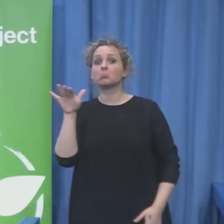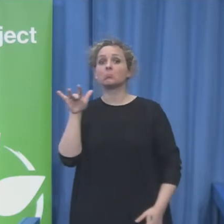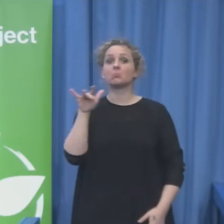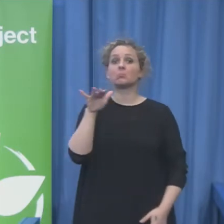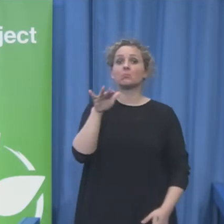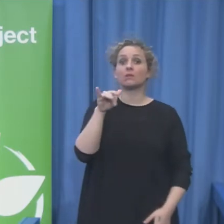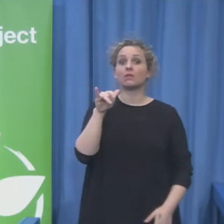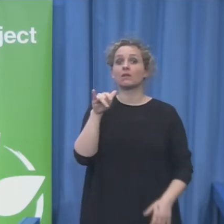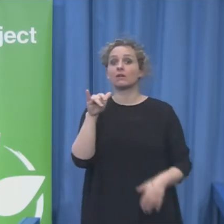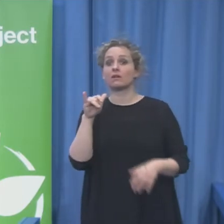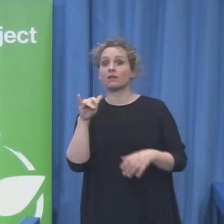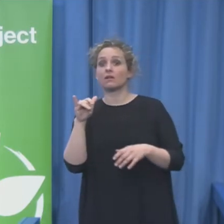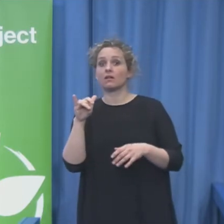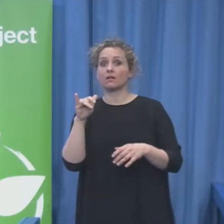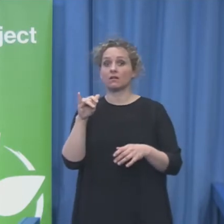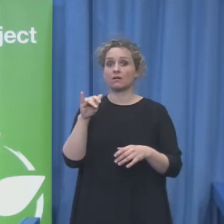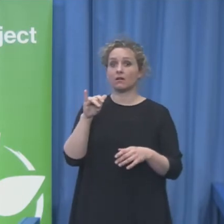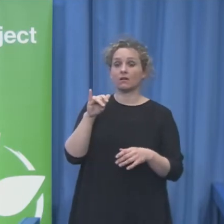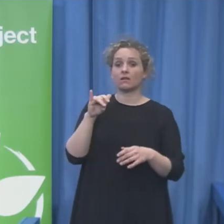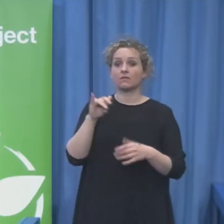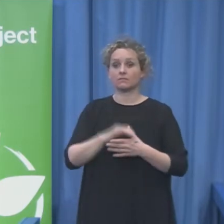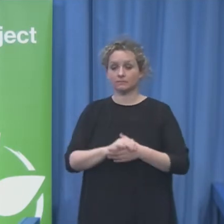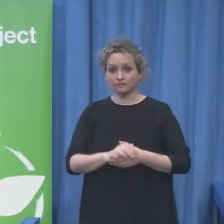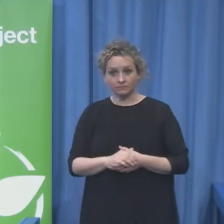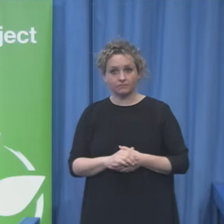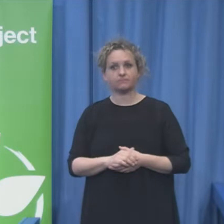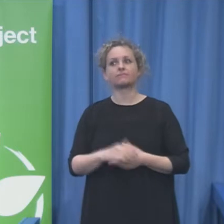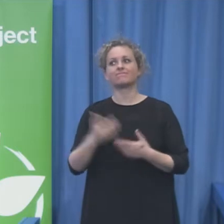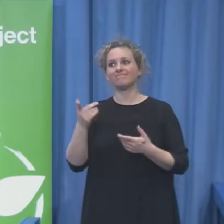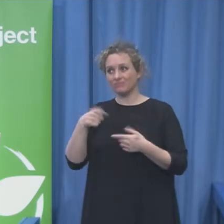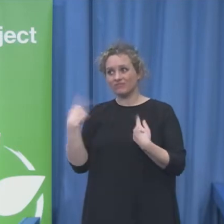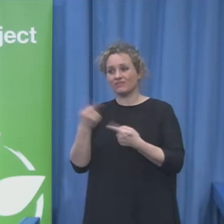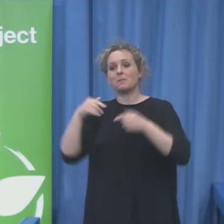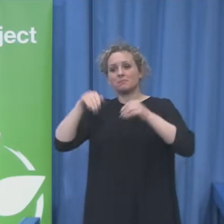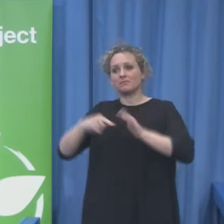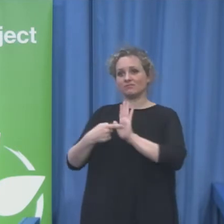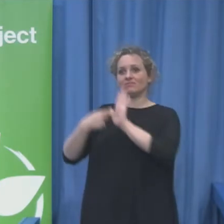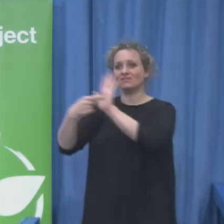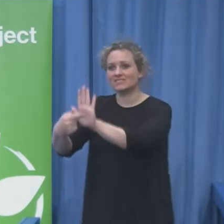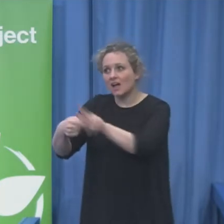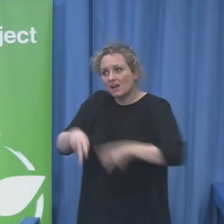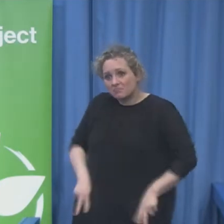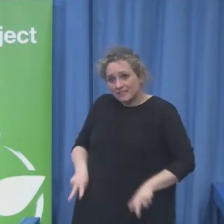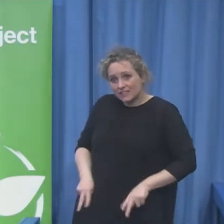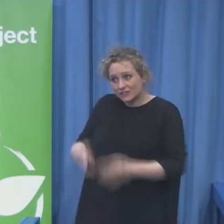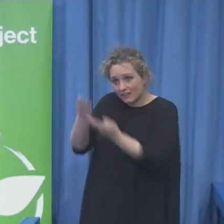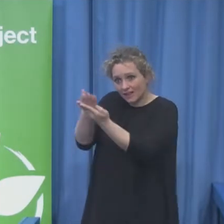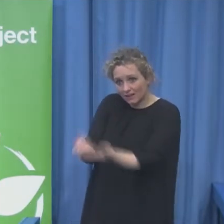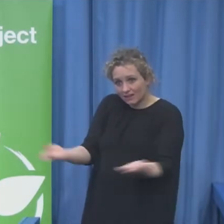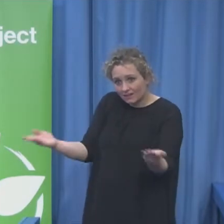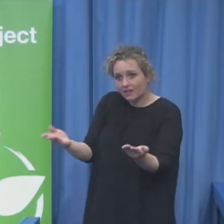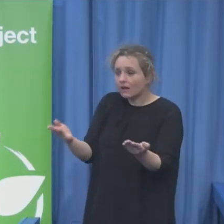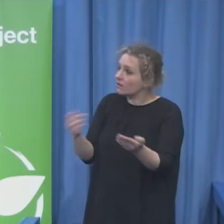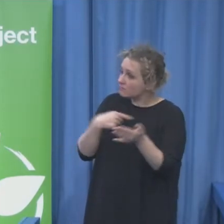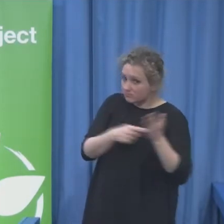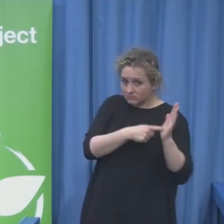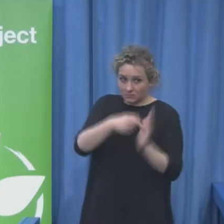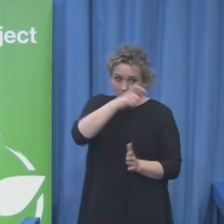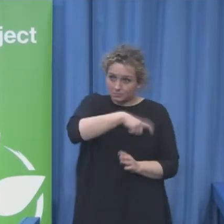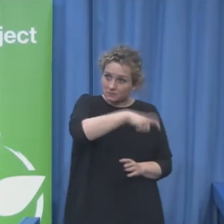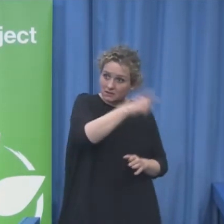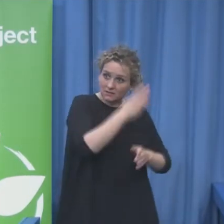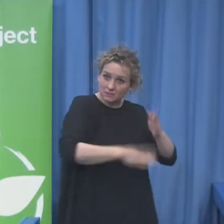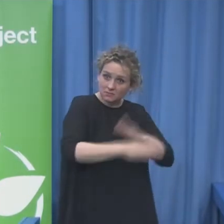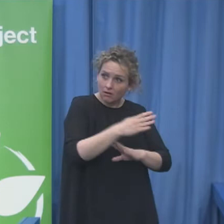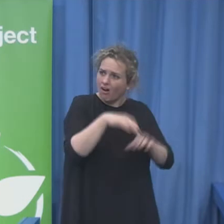stress that their objective is to enable talented people to contribute to the societies in which they operate makes it easier to